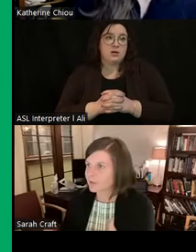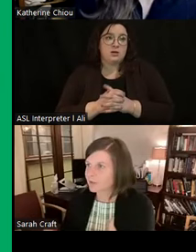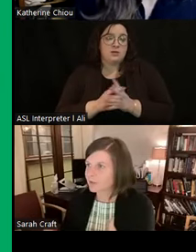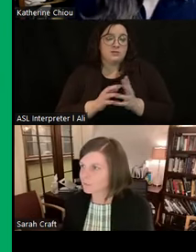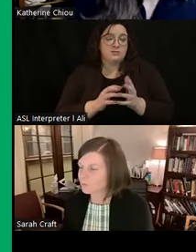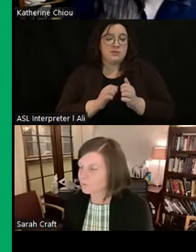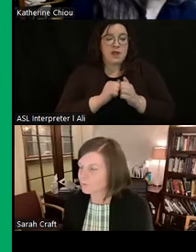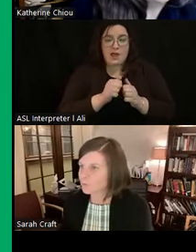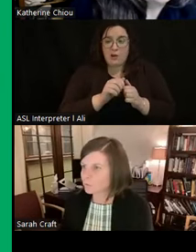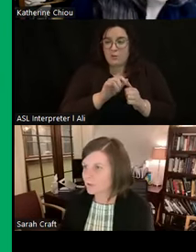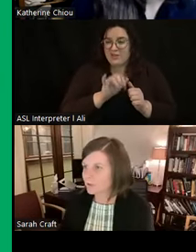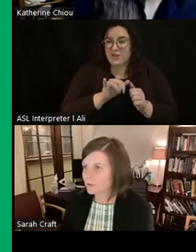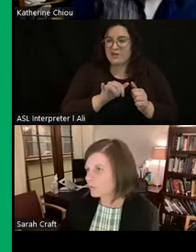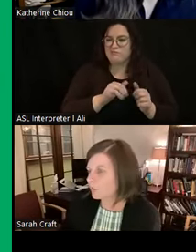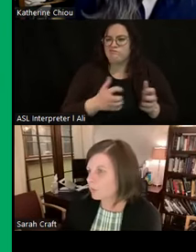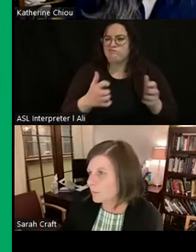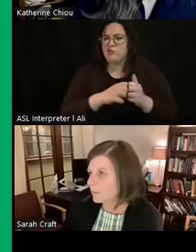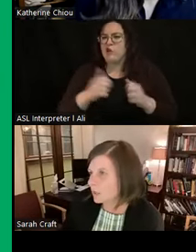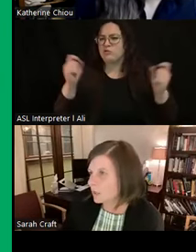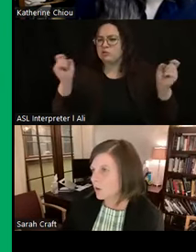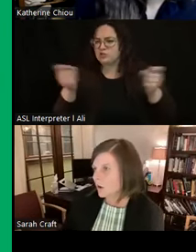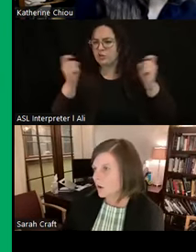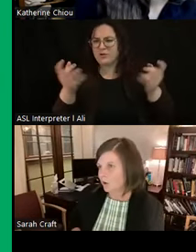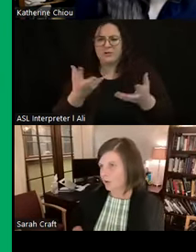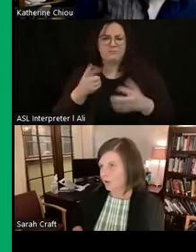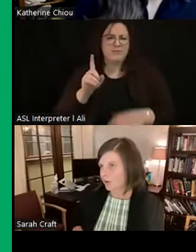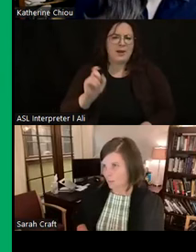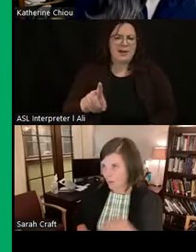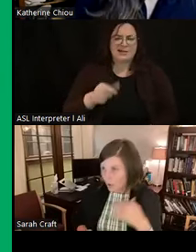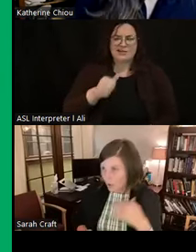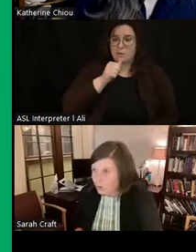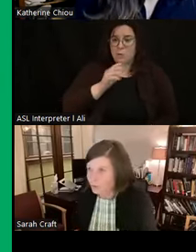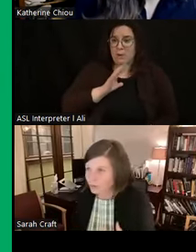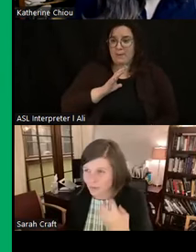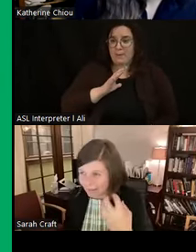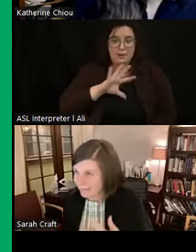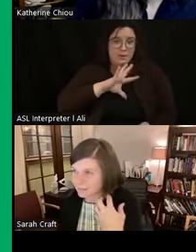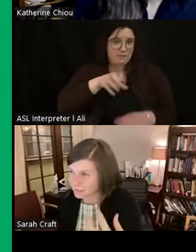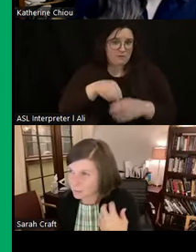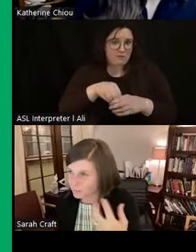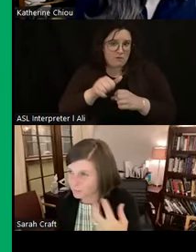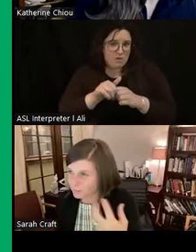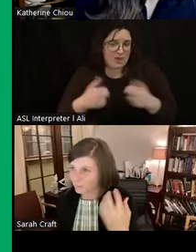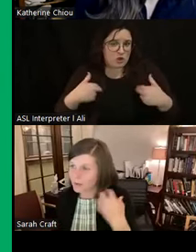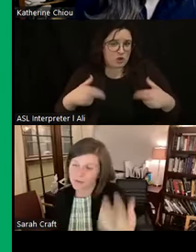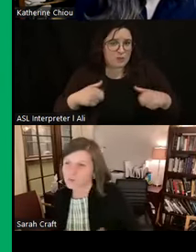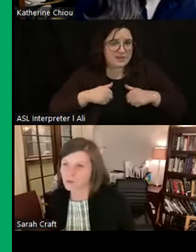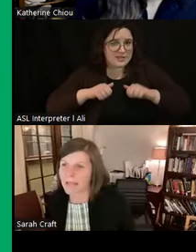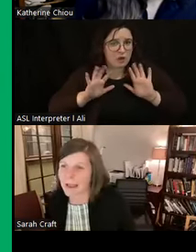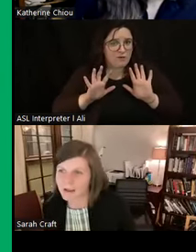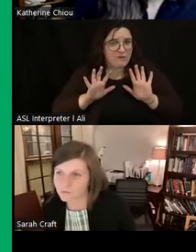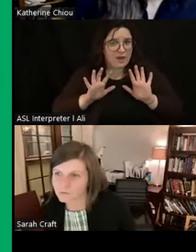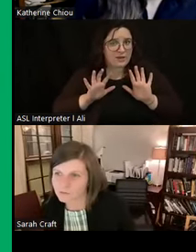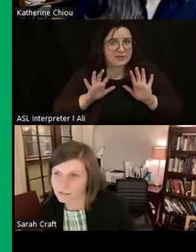other kinds of ceremonies, wanting to know if women were part of those and some sort of apparent